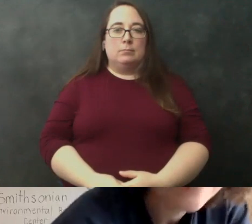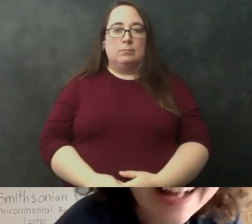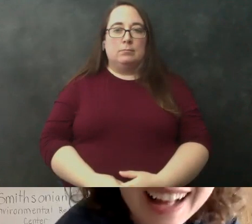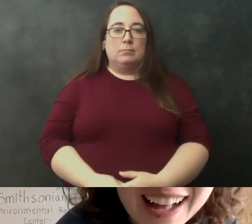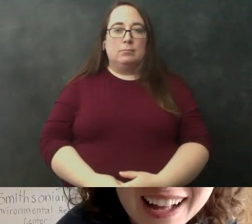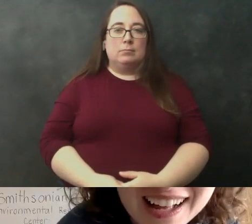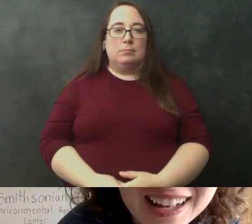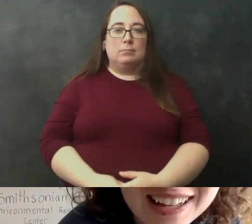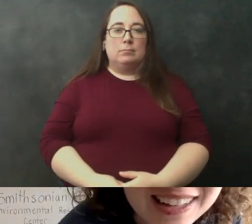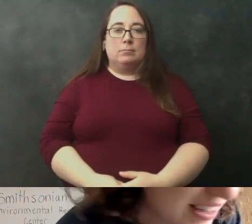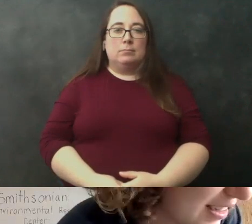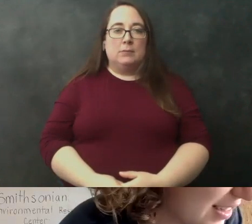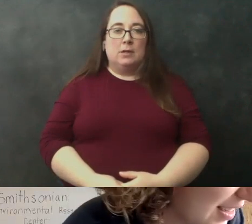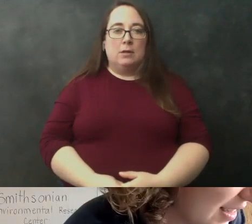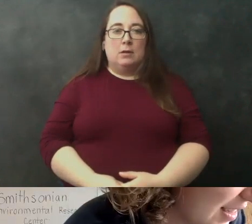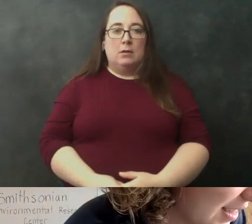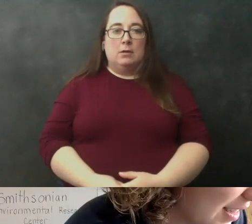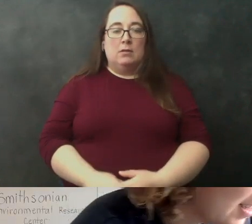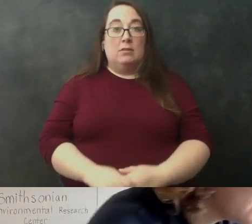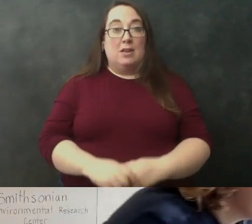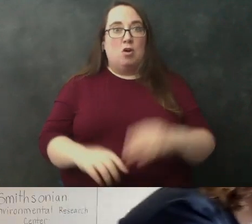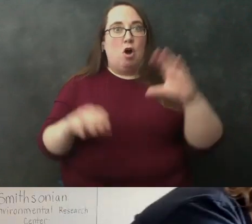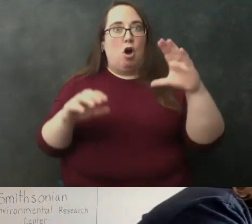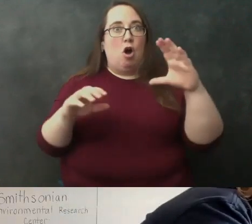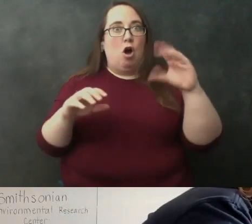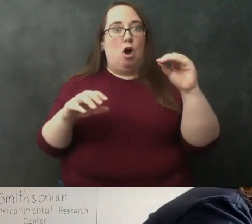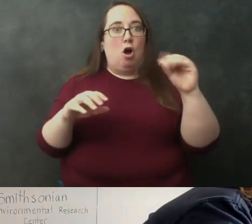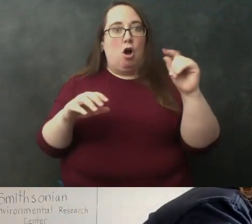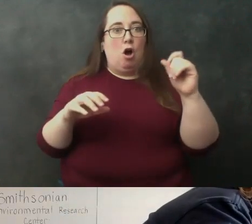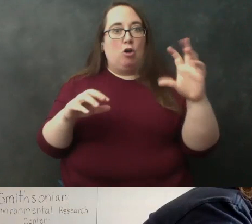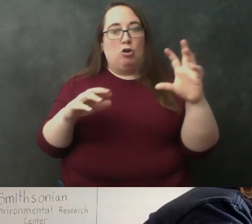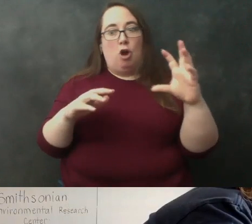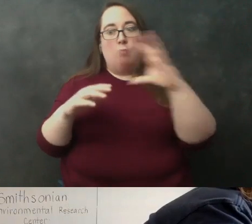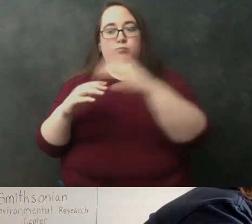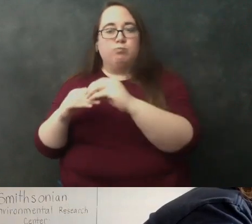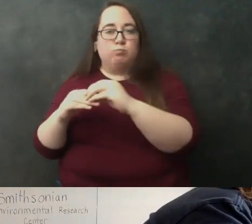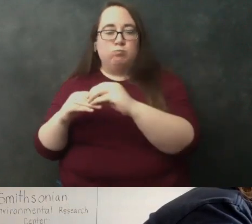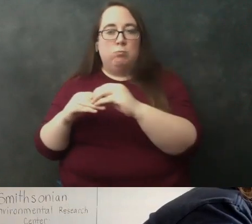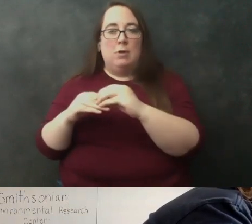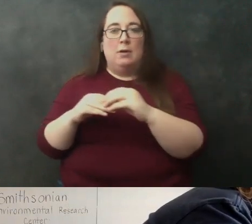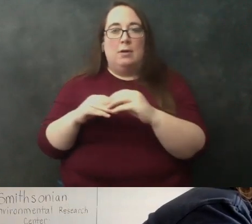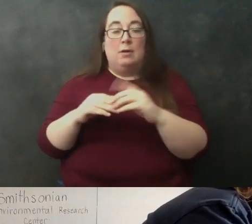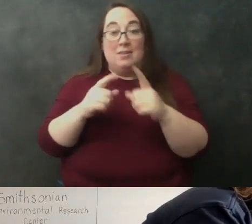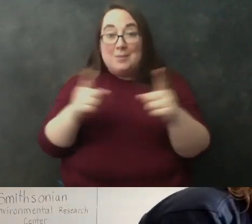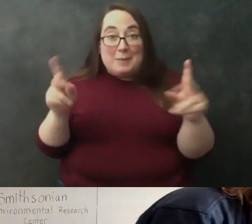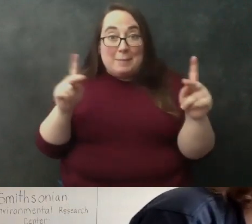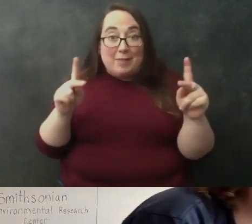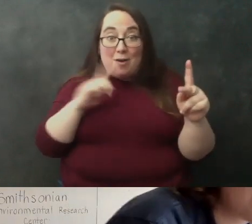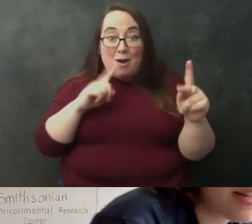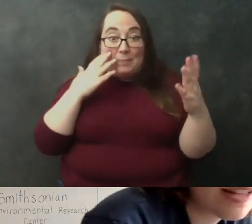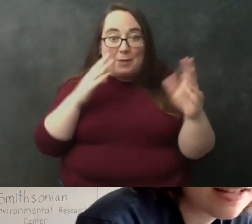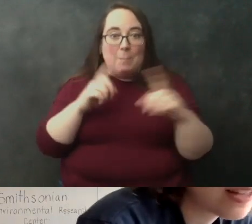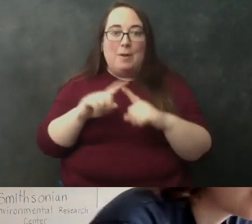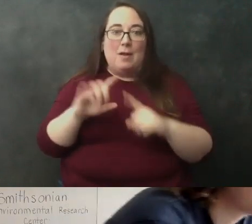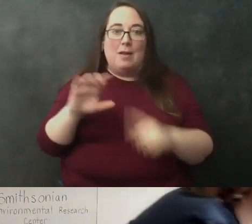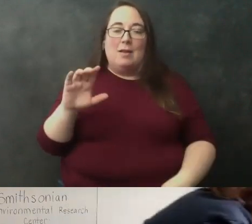okay and then those big fish or crabs then get eaten in at least in the chesapeake bay i don't know where these hundred people are but in the chesapeake bay they can get eaten